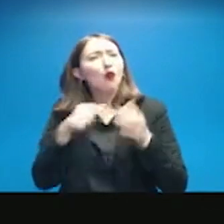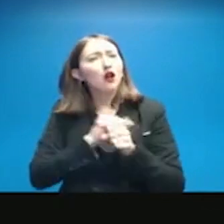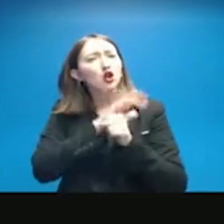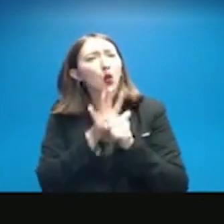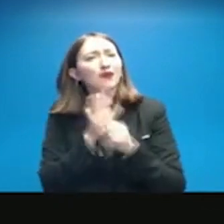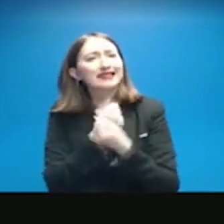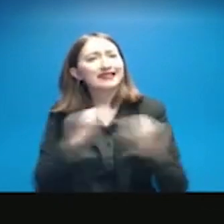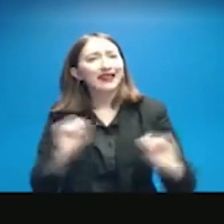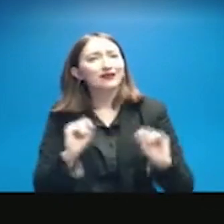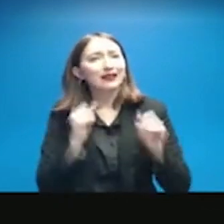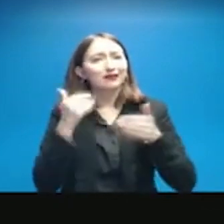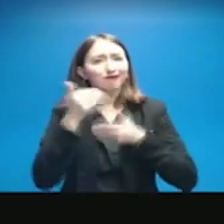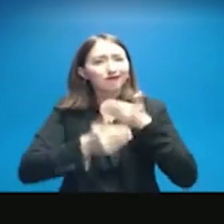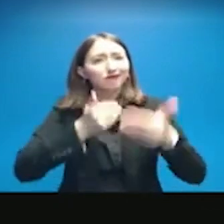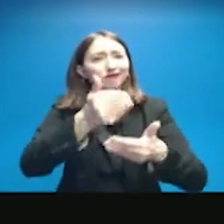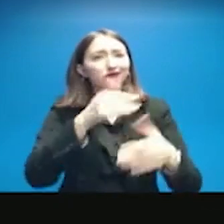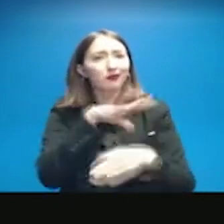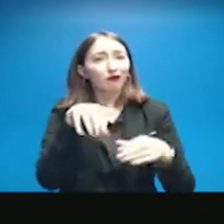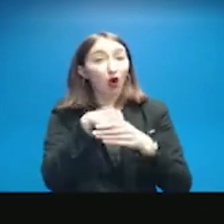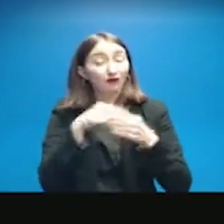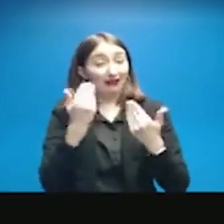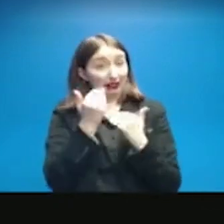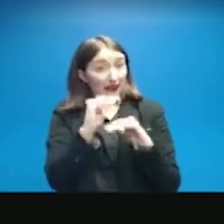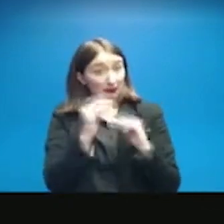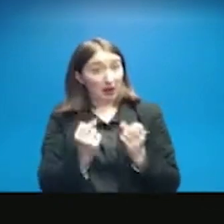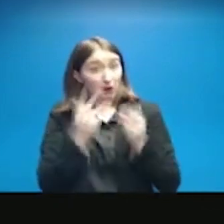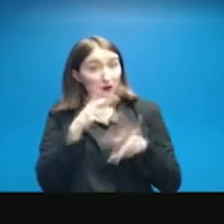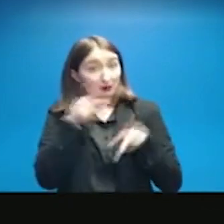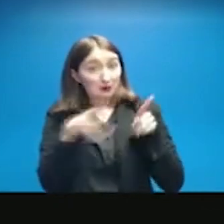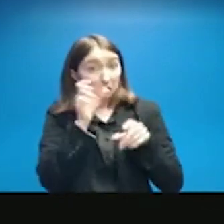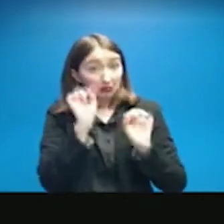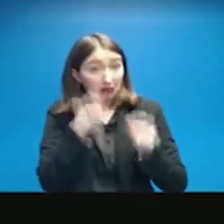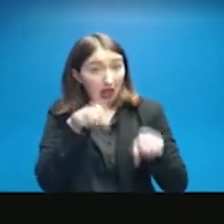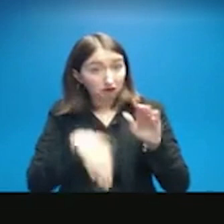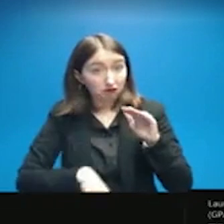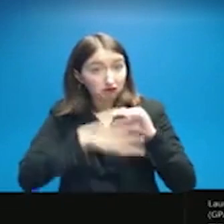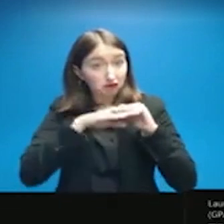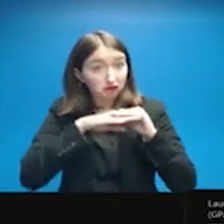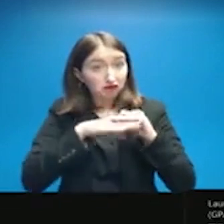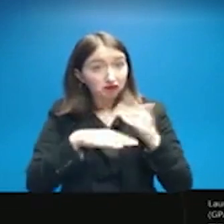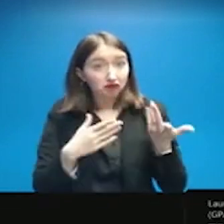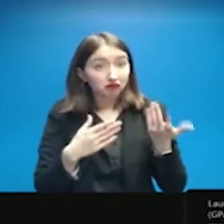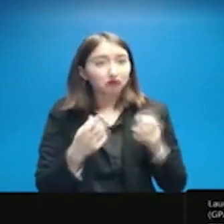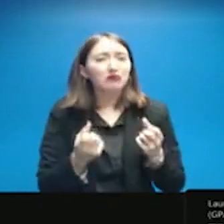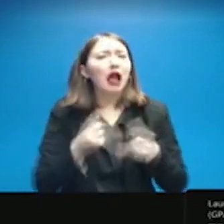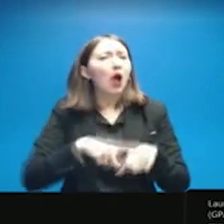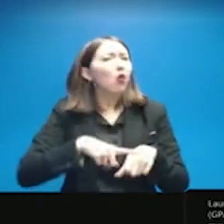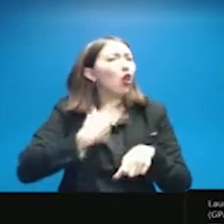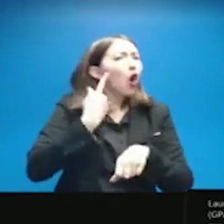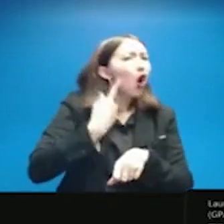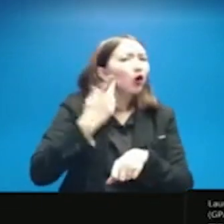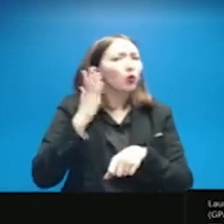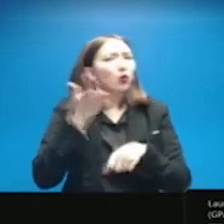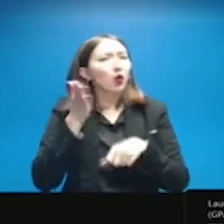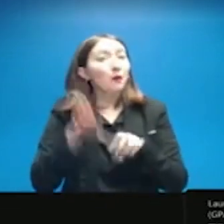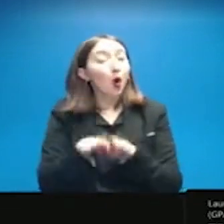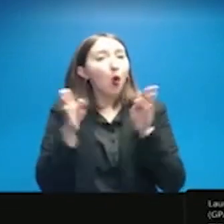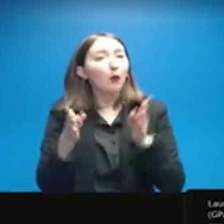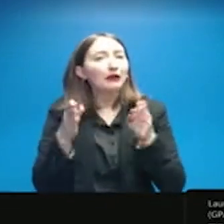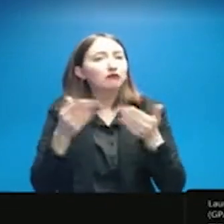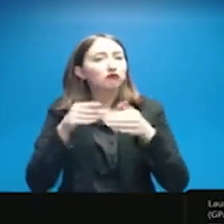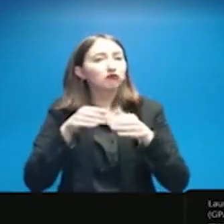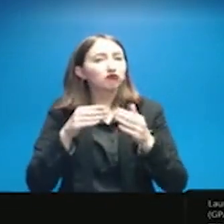for each facility? And also, Lassa, how long will they be open to the public?